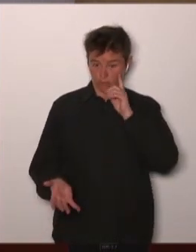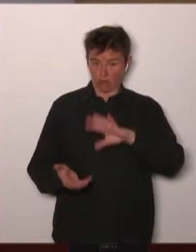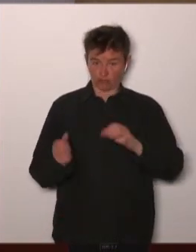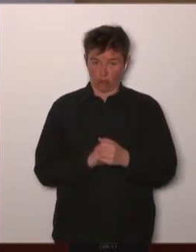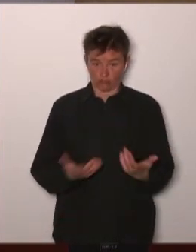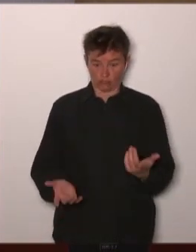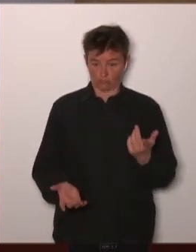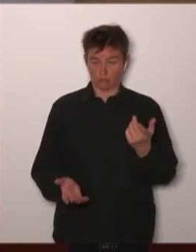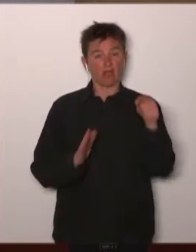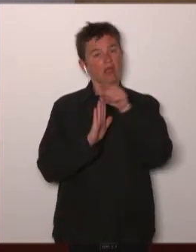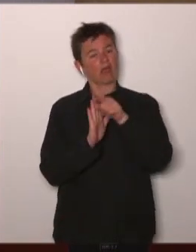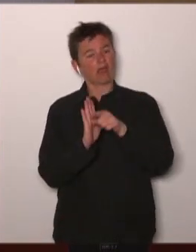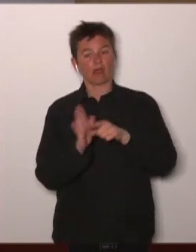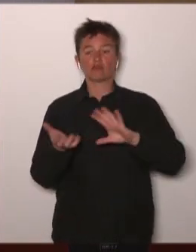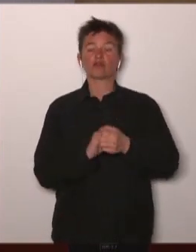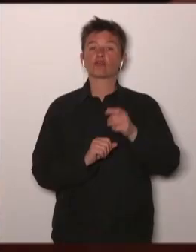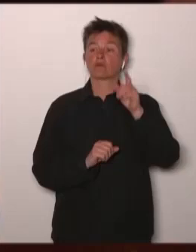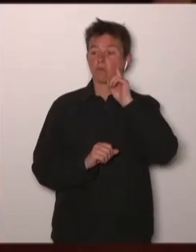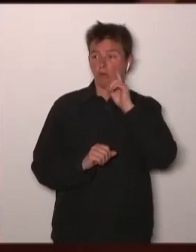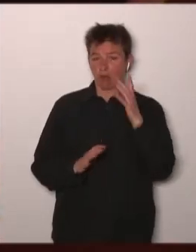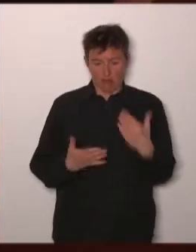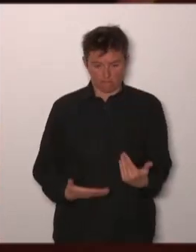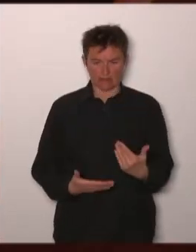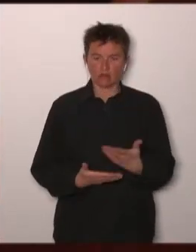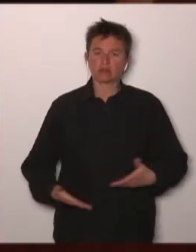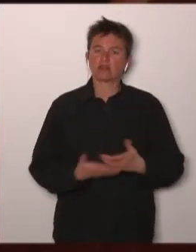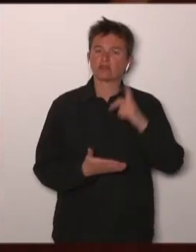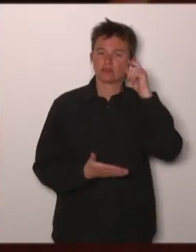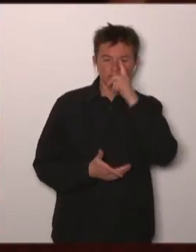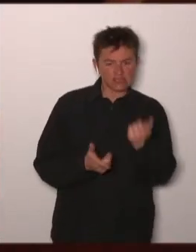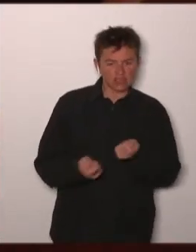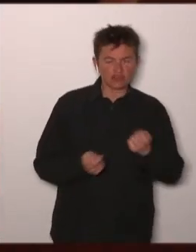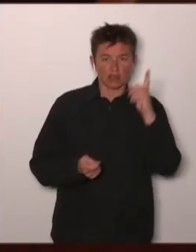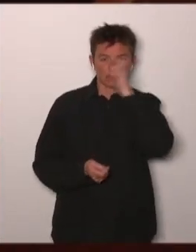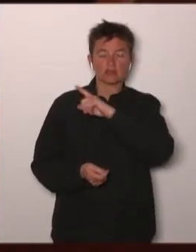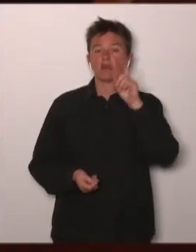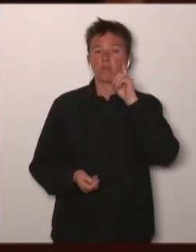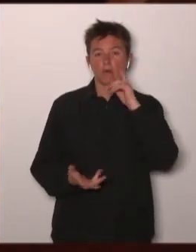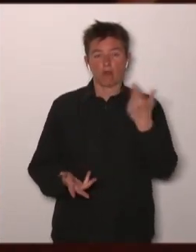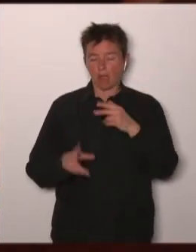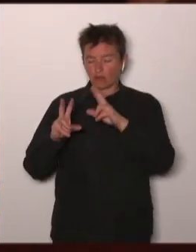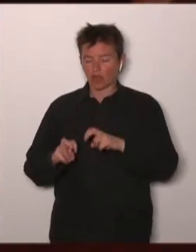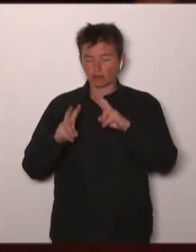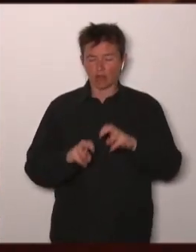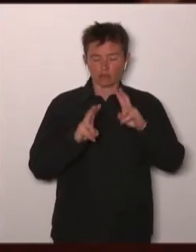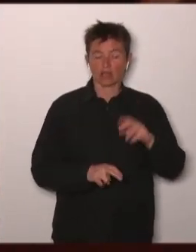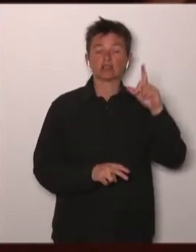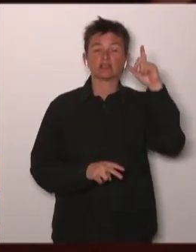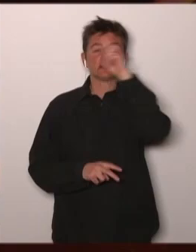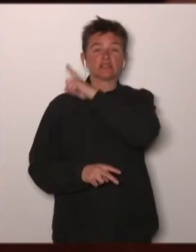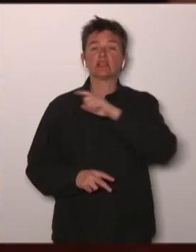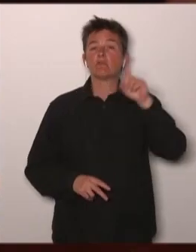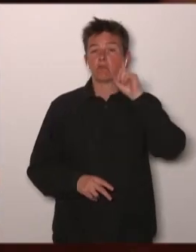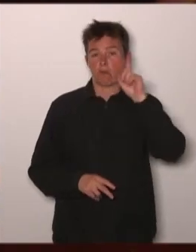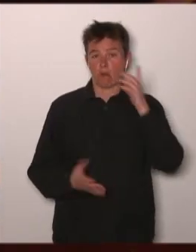difficult for you to run as much research on optimization as needed and as needed